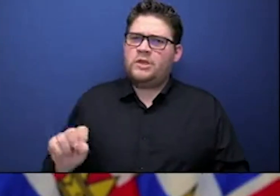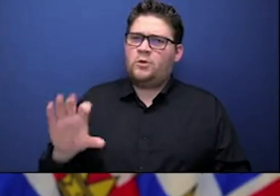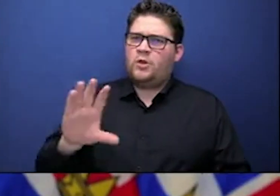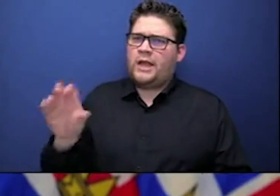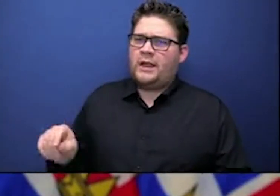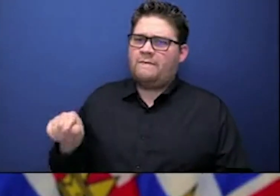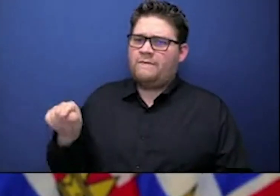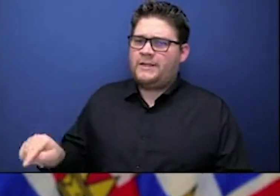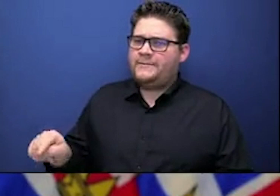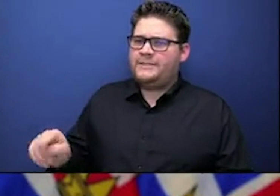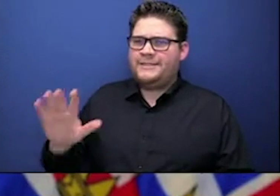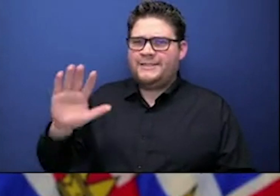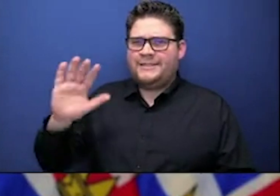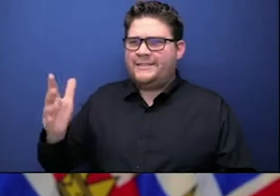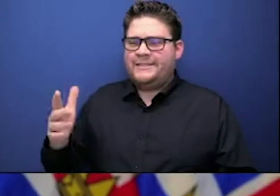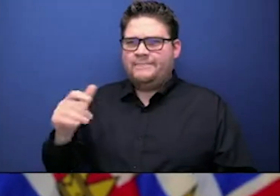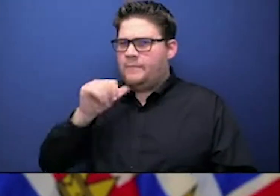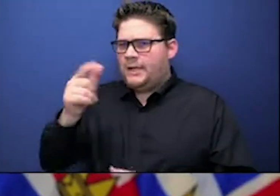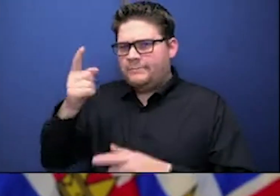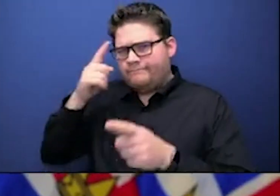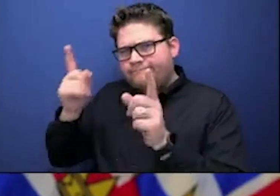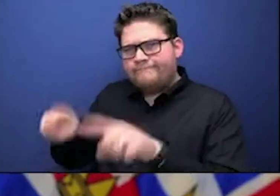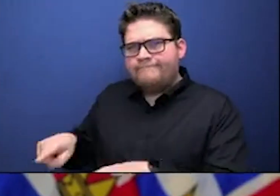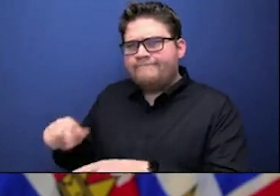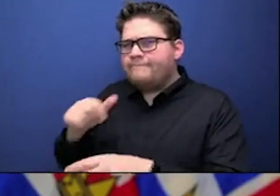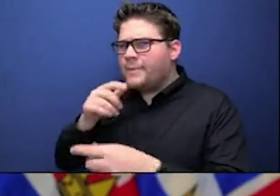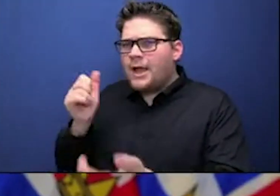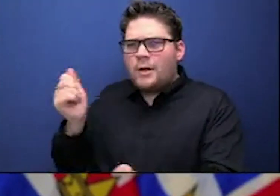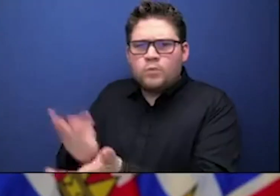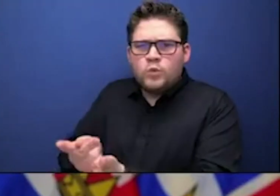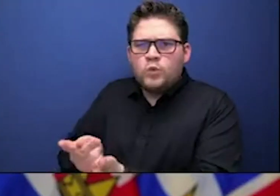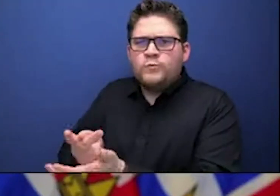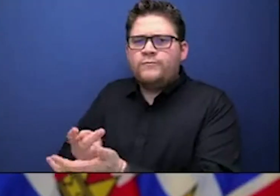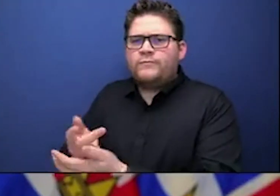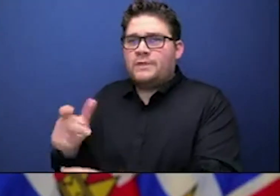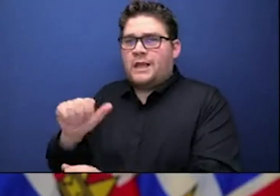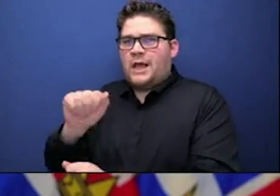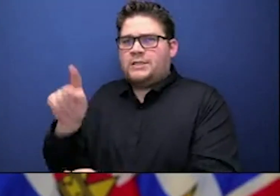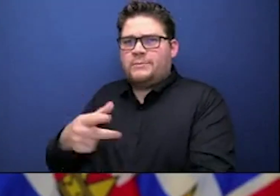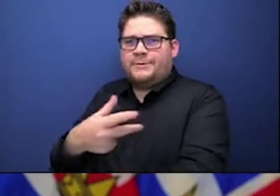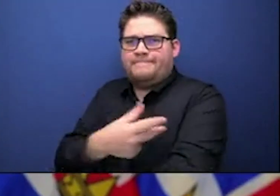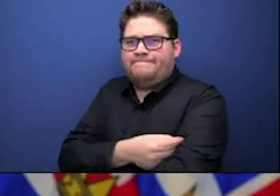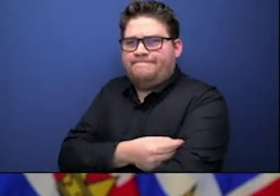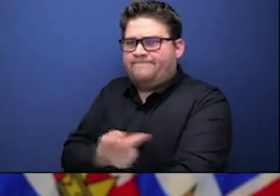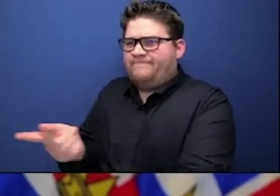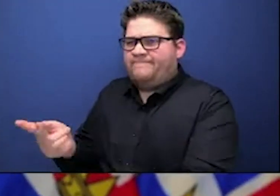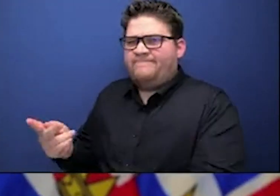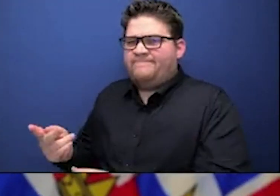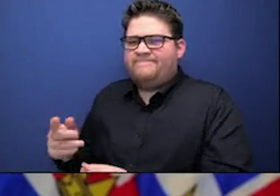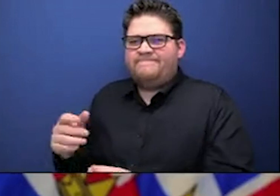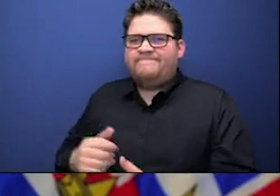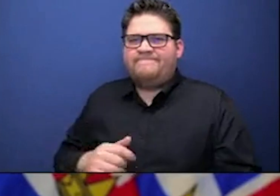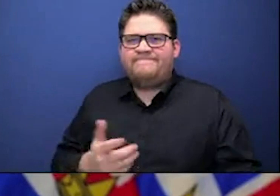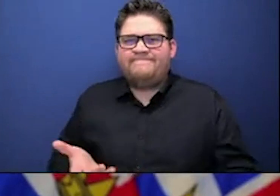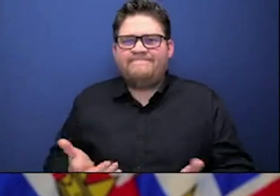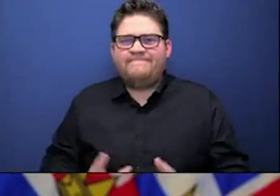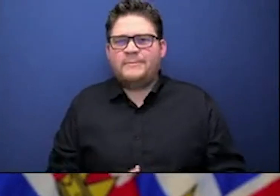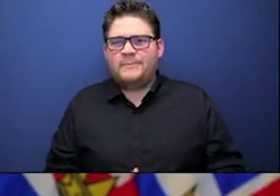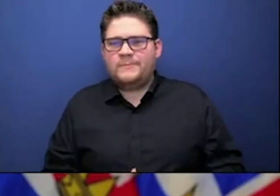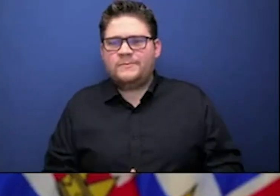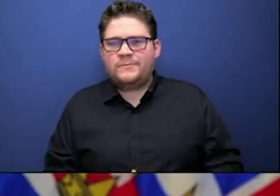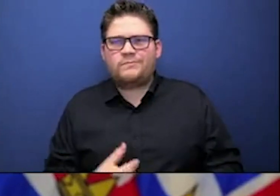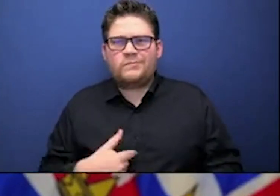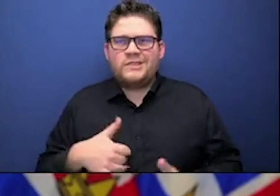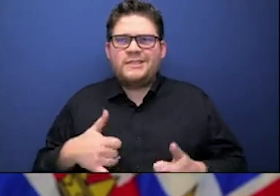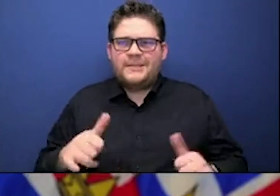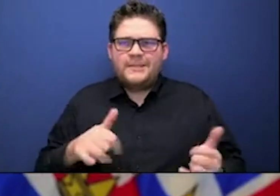India where they're using the same vaccine in large numbers. So those are all things that we're working through